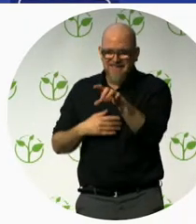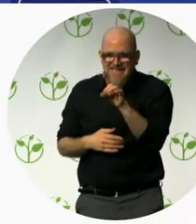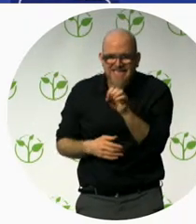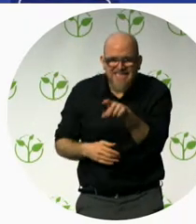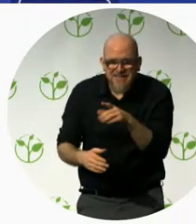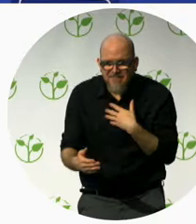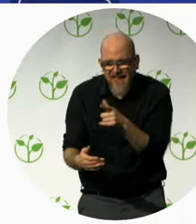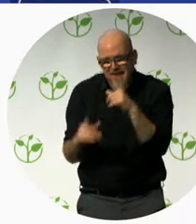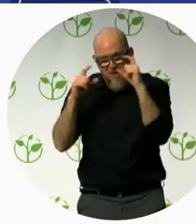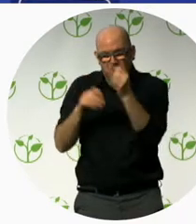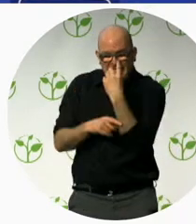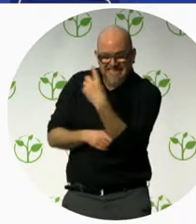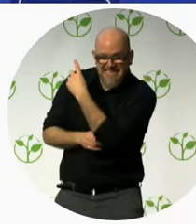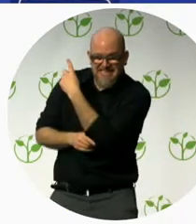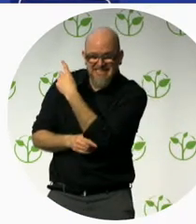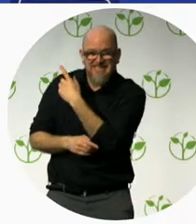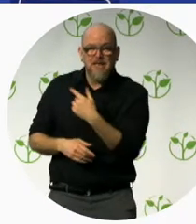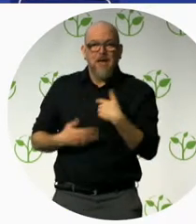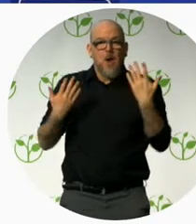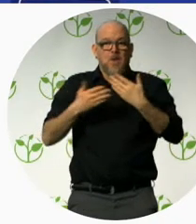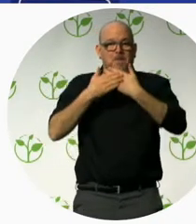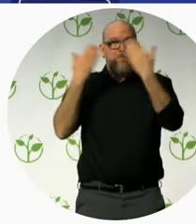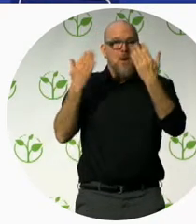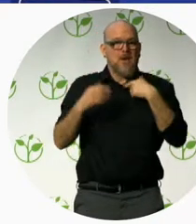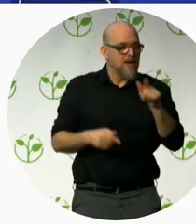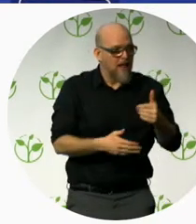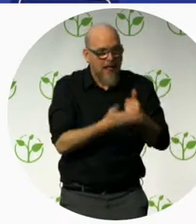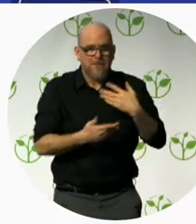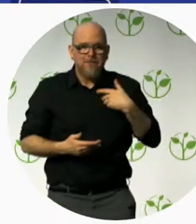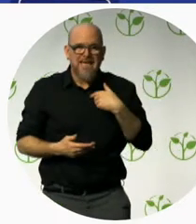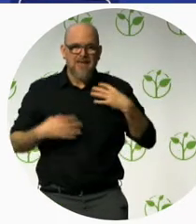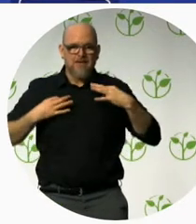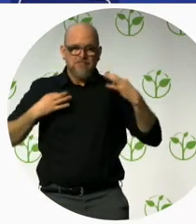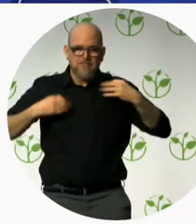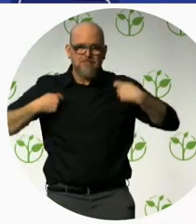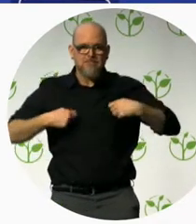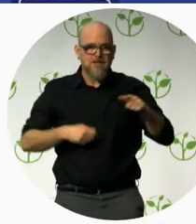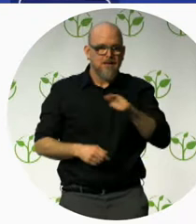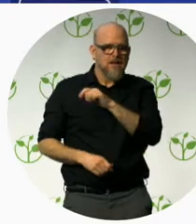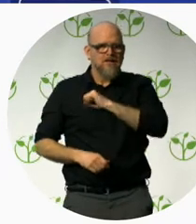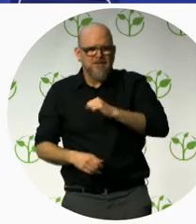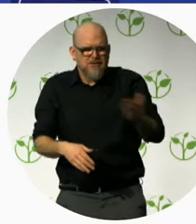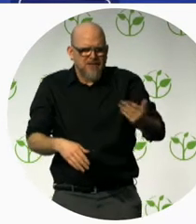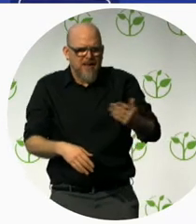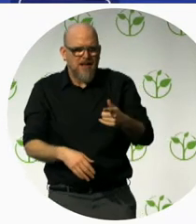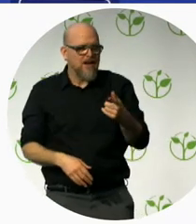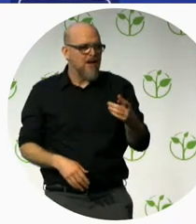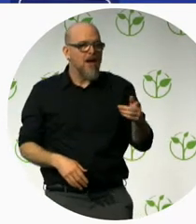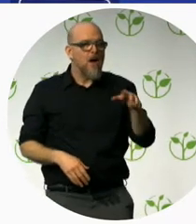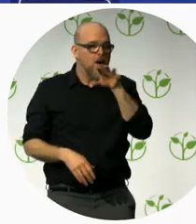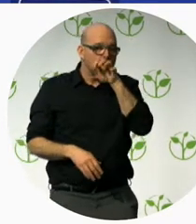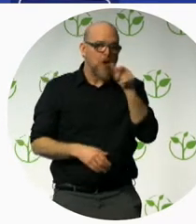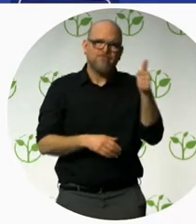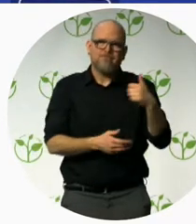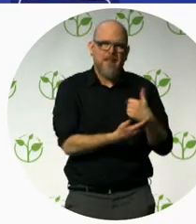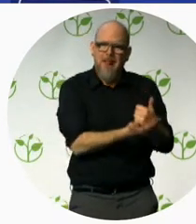up in the morning and give my clothes. And I had another dog before. She was a little faster than this dog. also need to tell. Yeah, because my